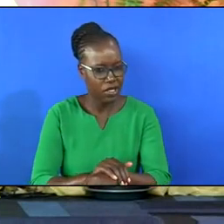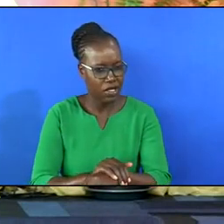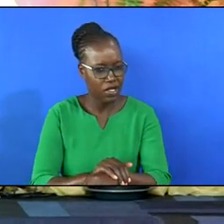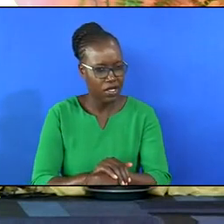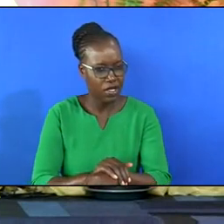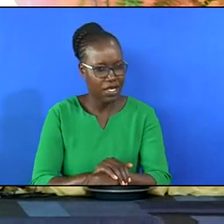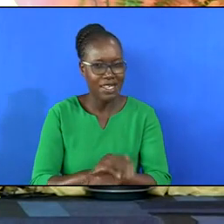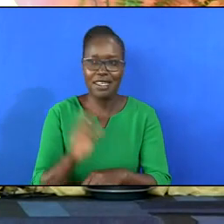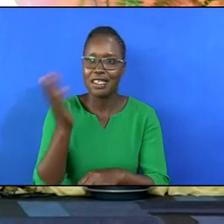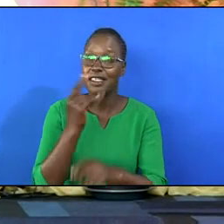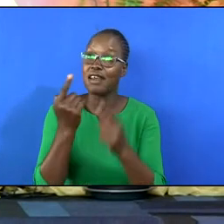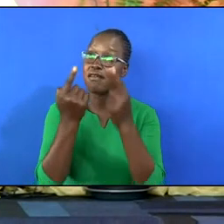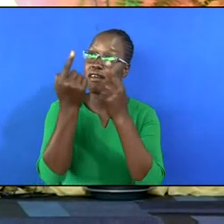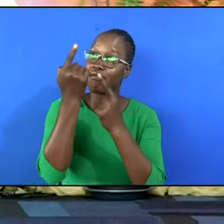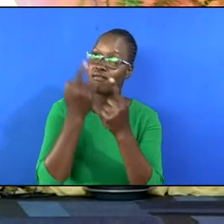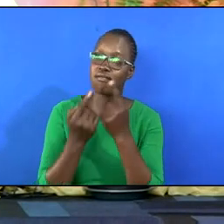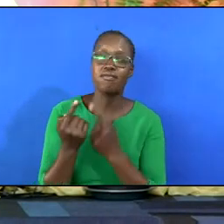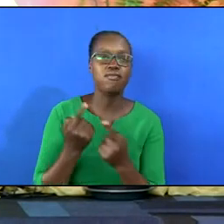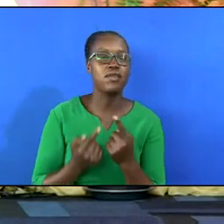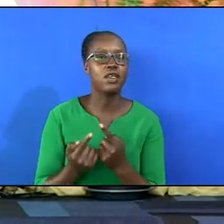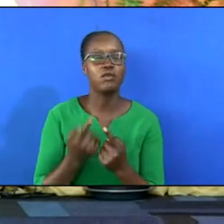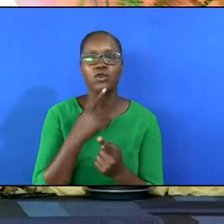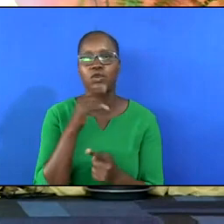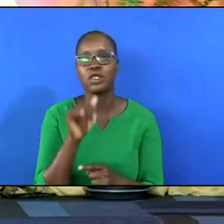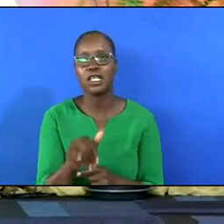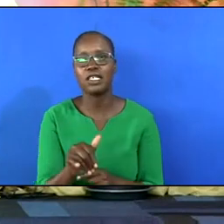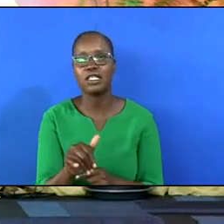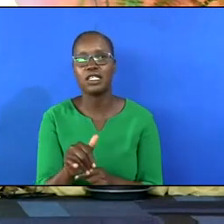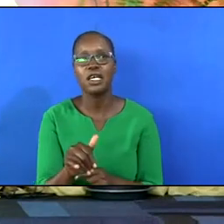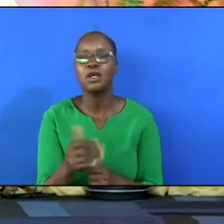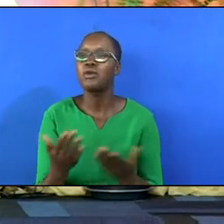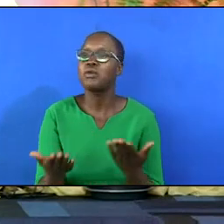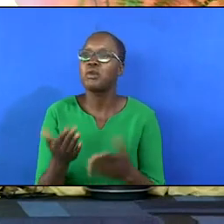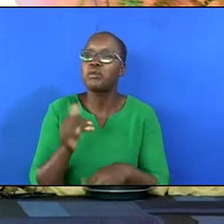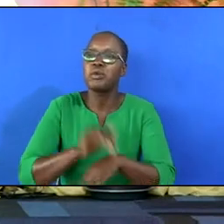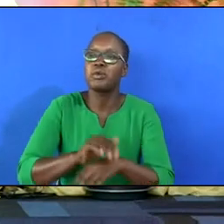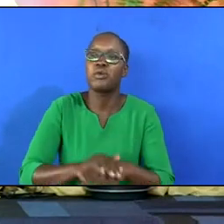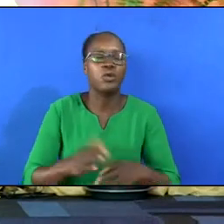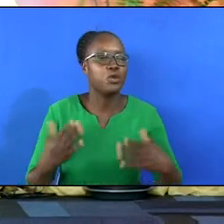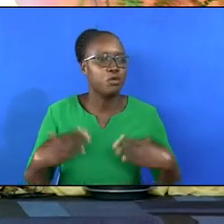He did not even come so that we may be good people.